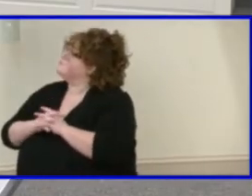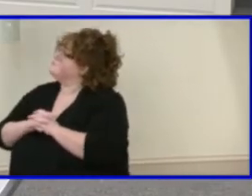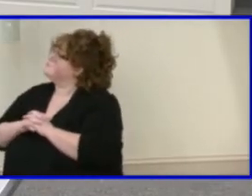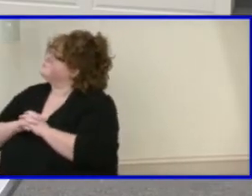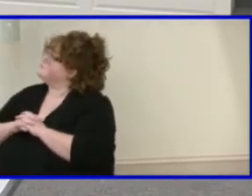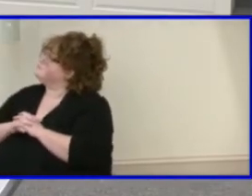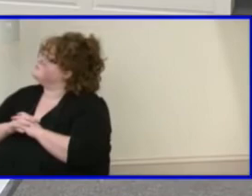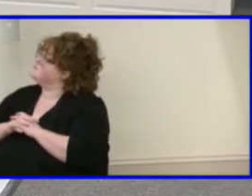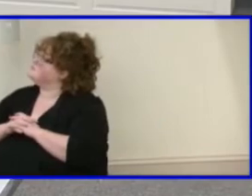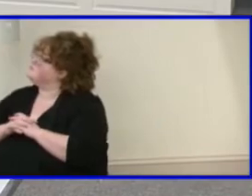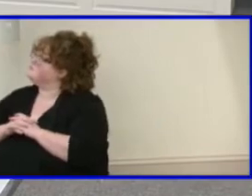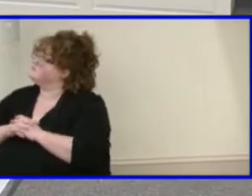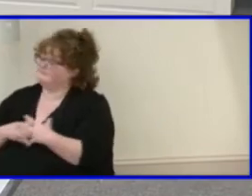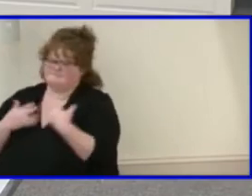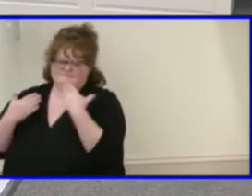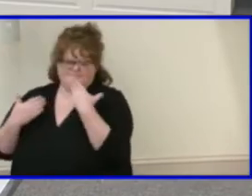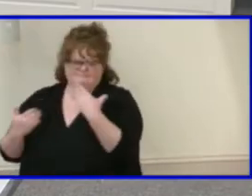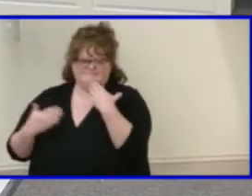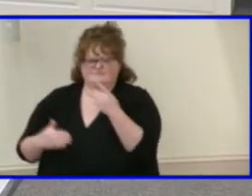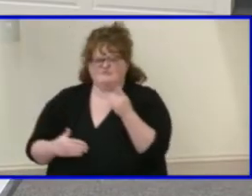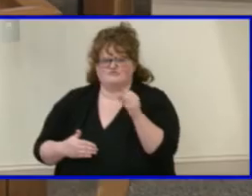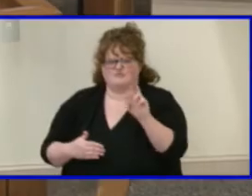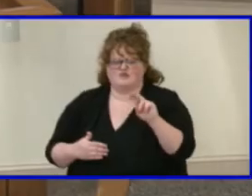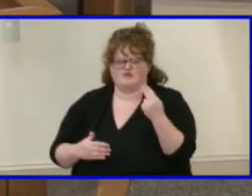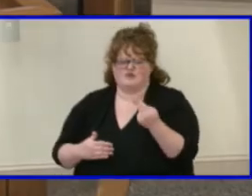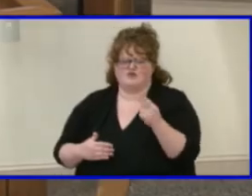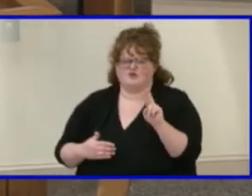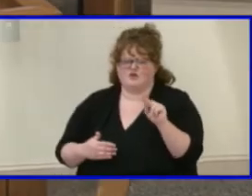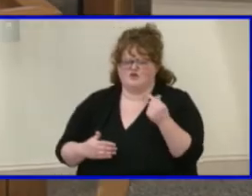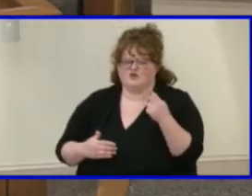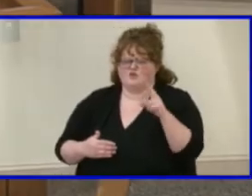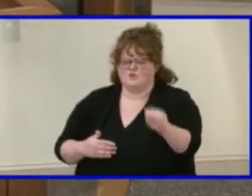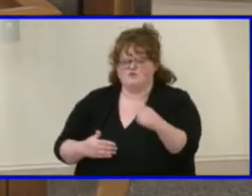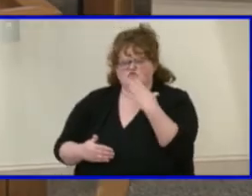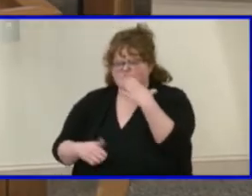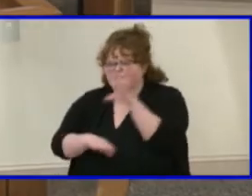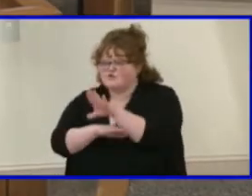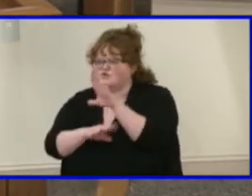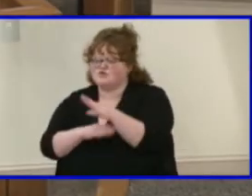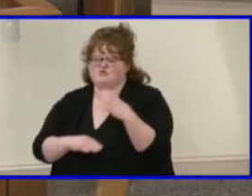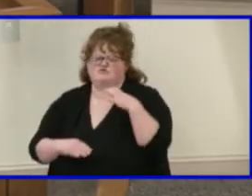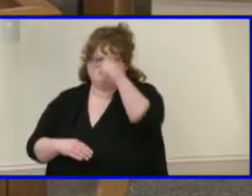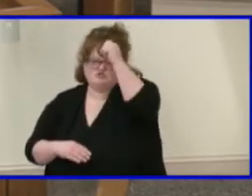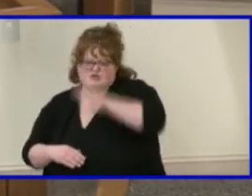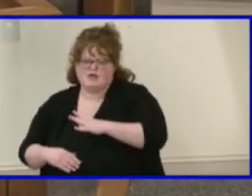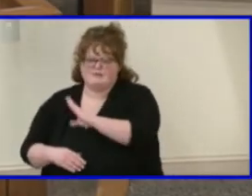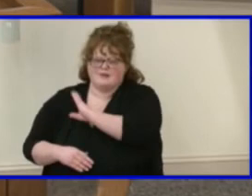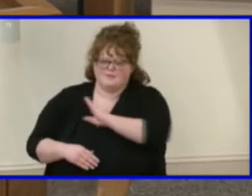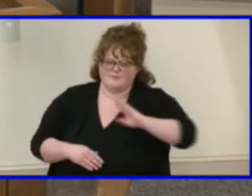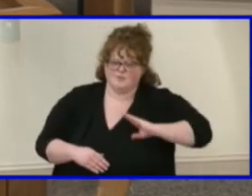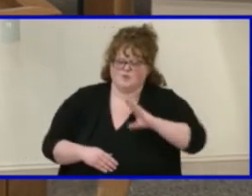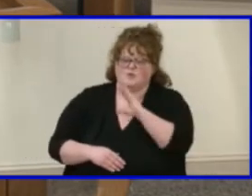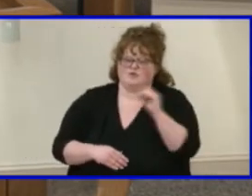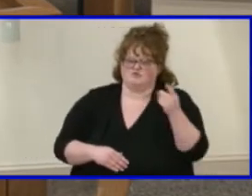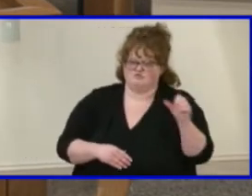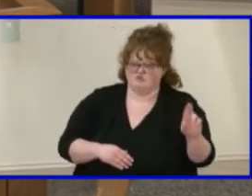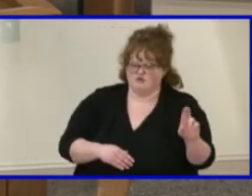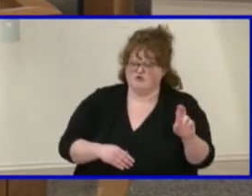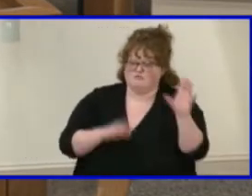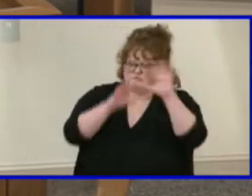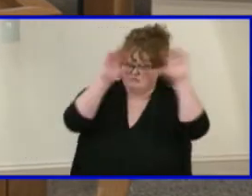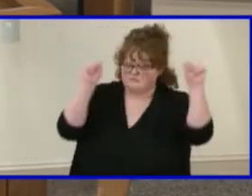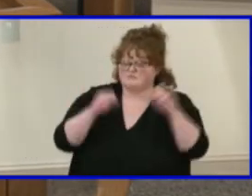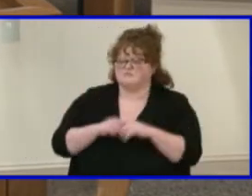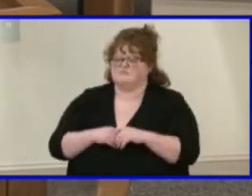Thank you, Dr. Hughes. Good afternoon, Mr. Chairman, members of the board, and Dr. Cashwell. As stated, this year